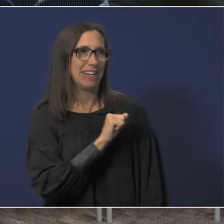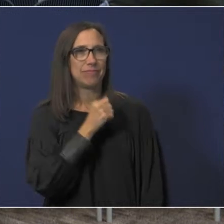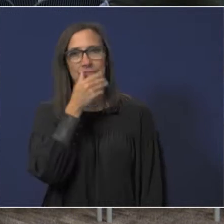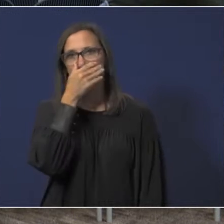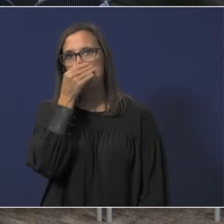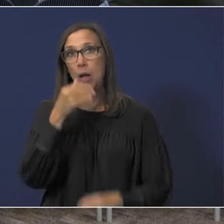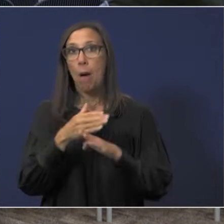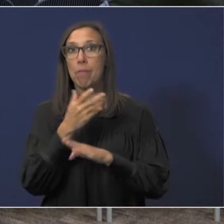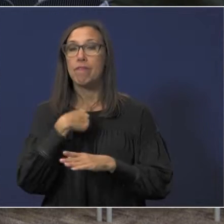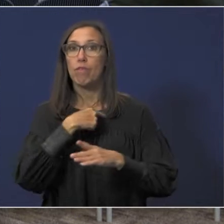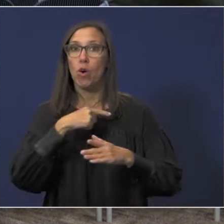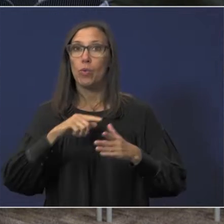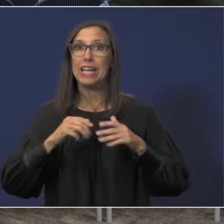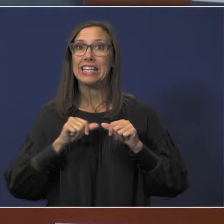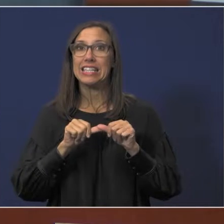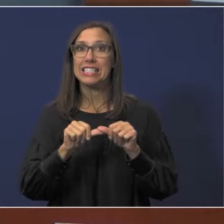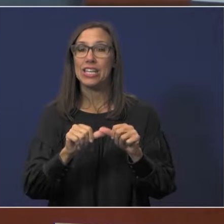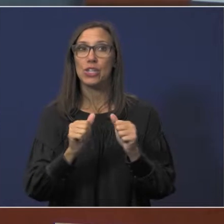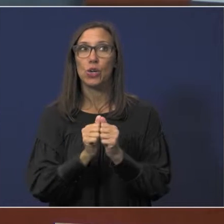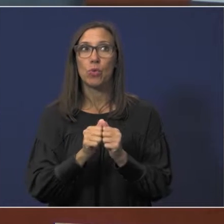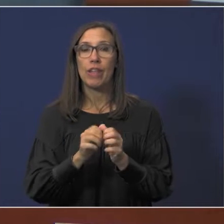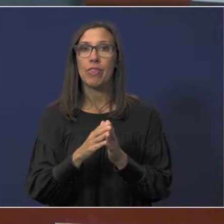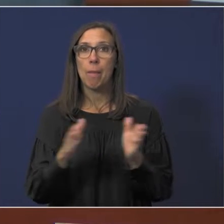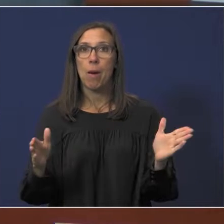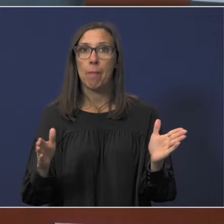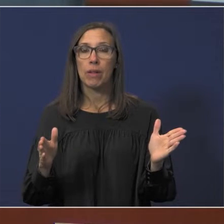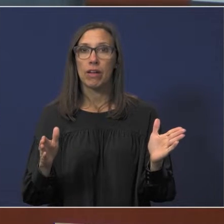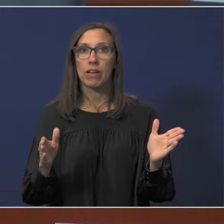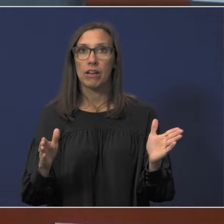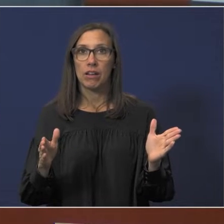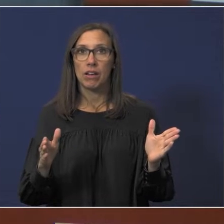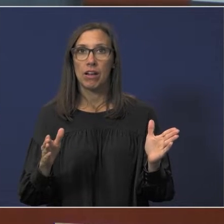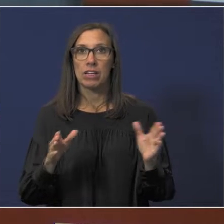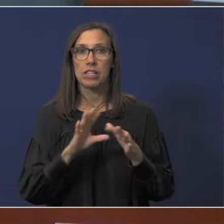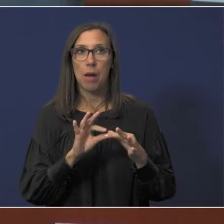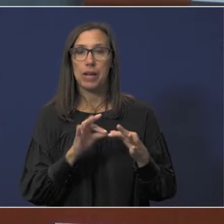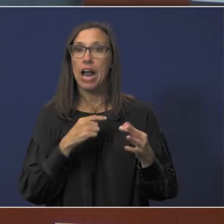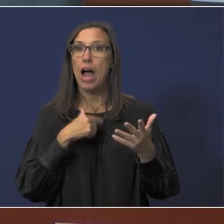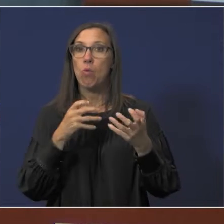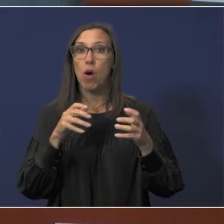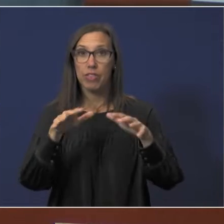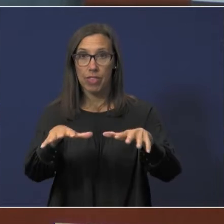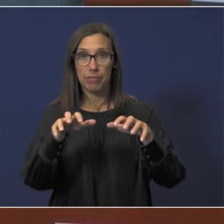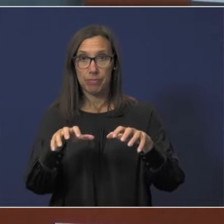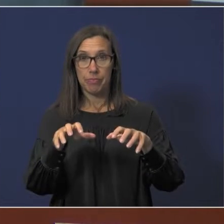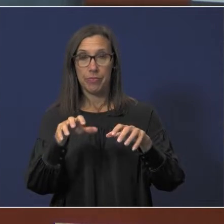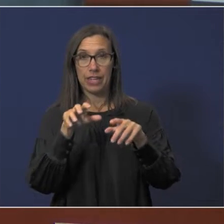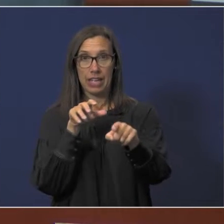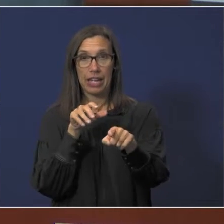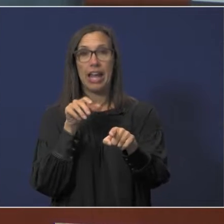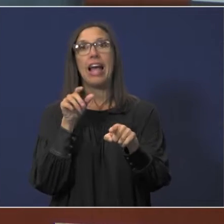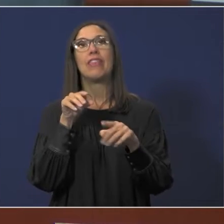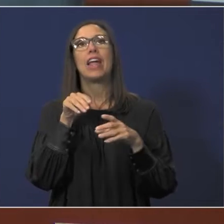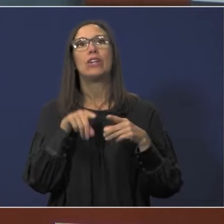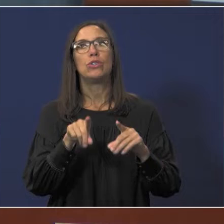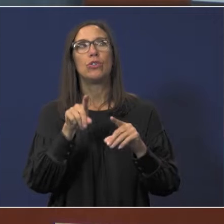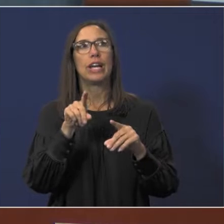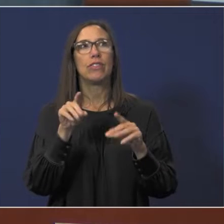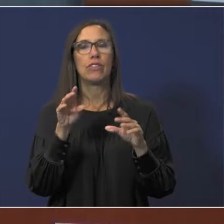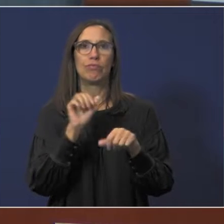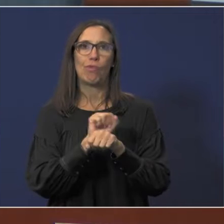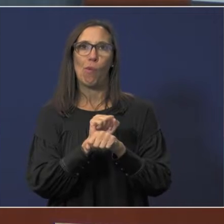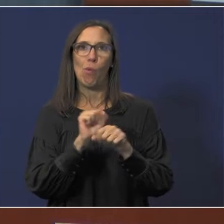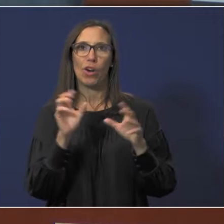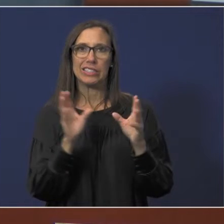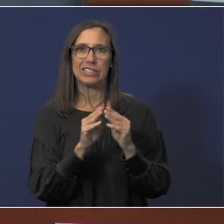Before we proceed with the public hearing portion of the agenda, I would like to let the viewing audience know that each month during the board work session, the